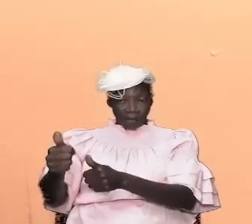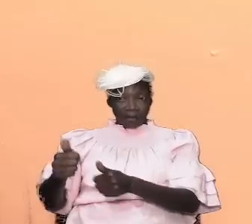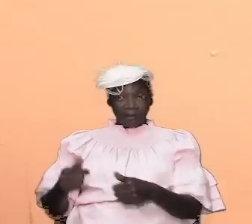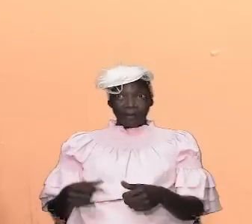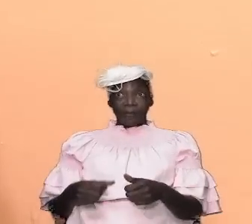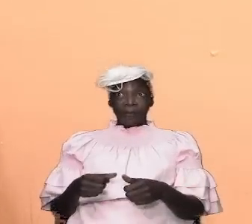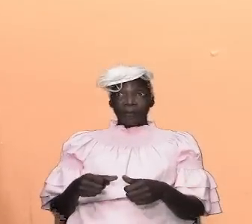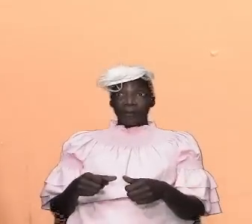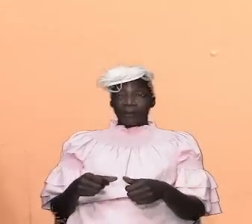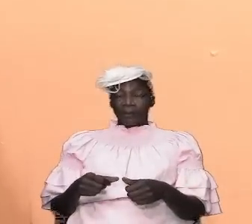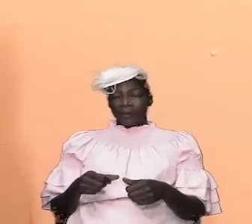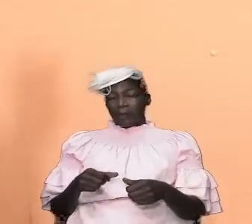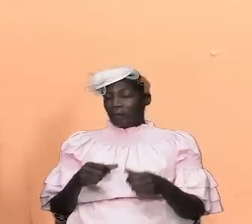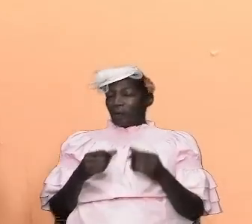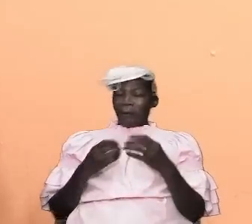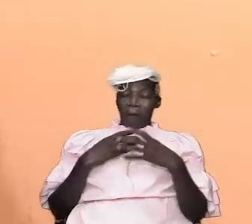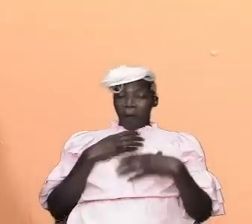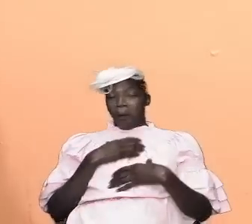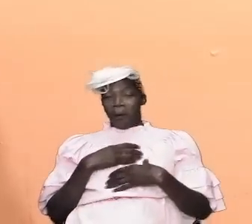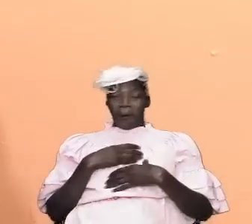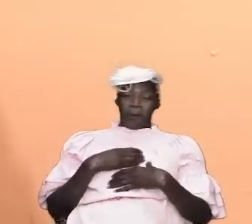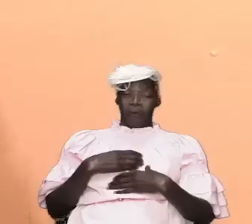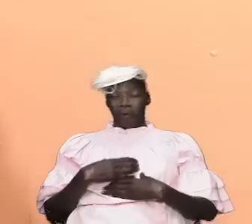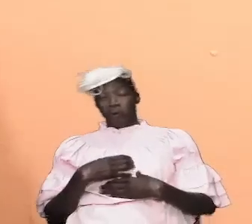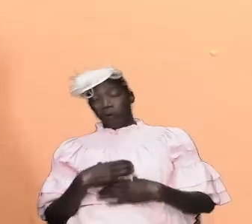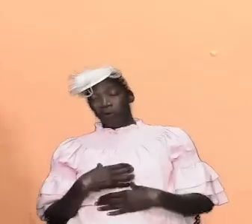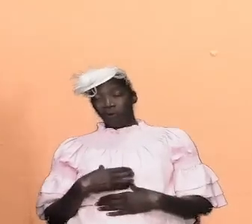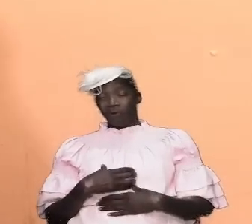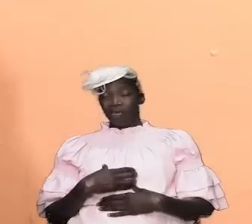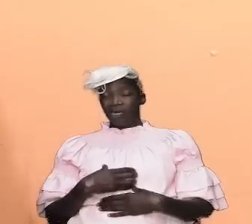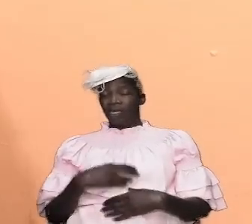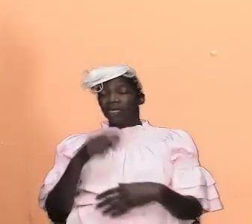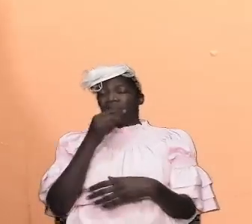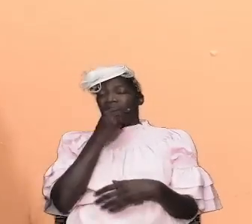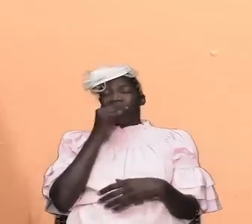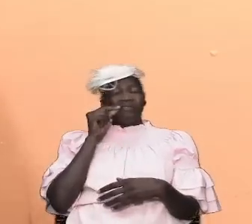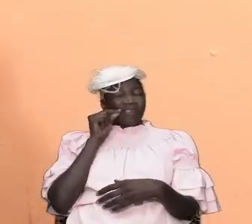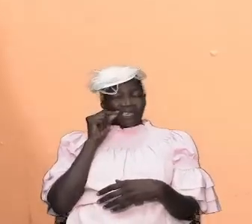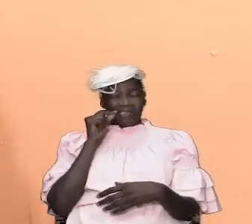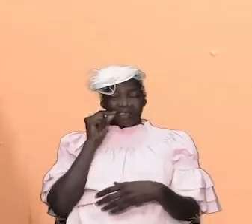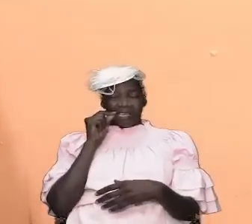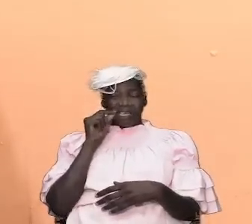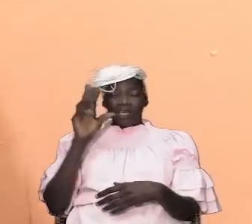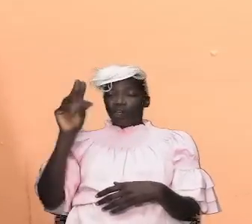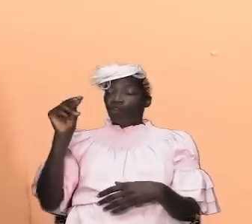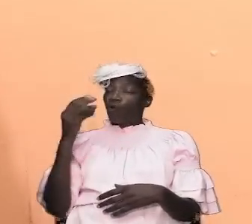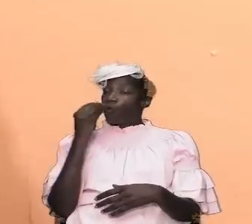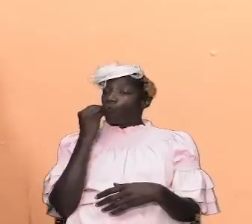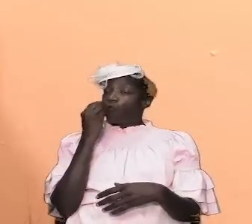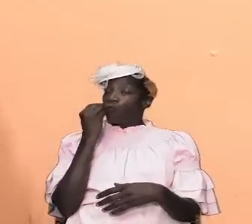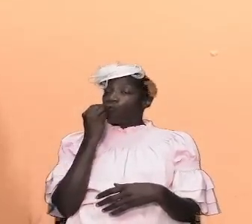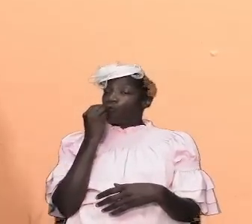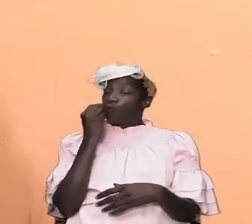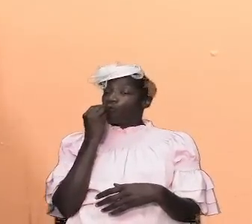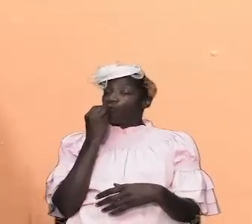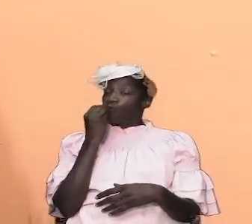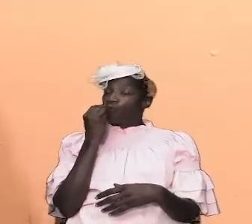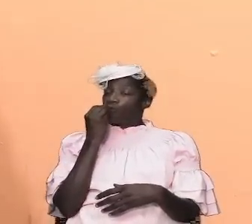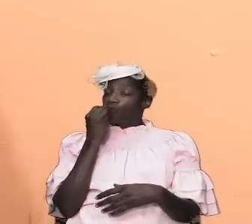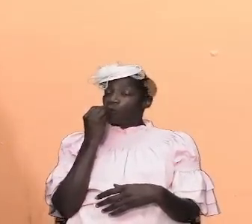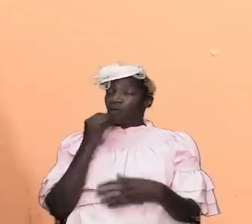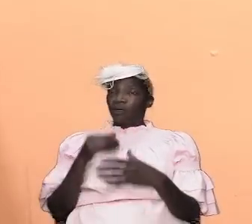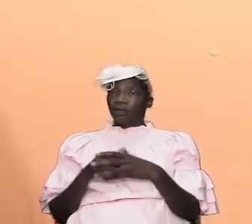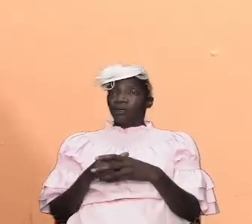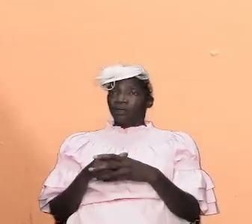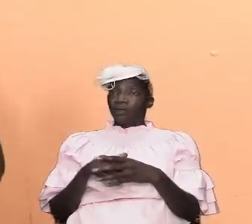their face because they're hungry anymore everybody know that they're fasting fasting was abstainance from eating and drinking fasting is abstainance from